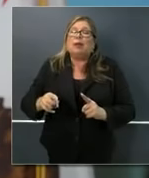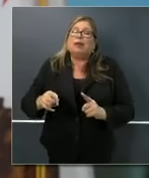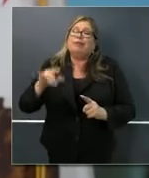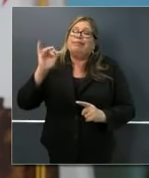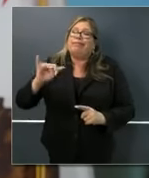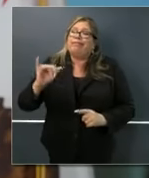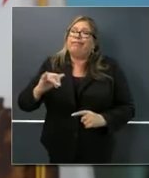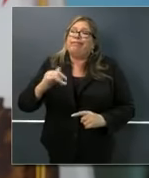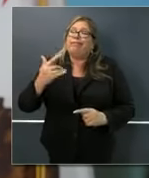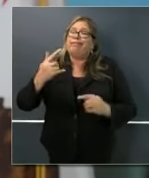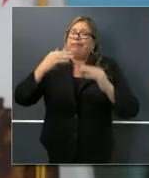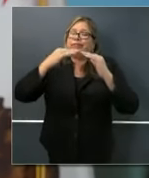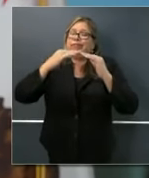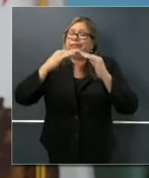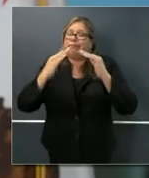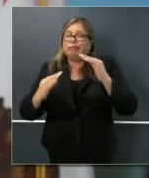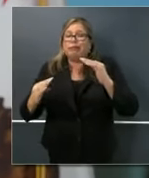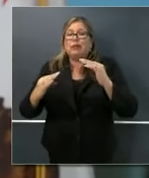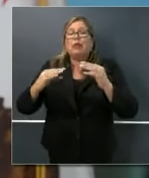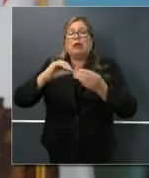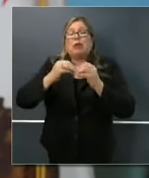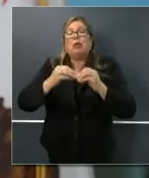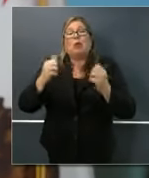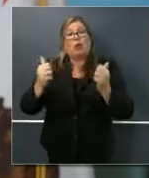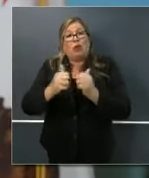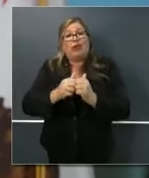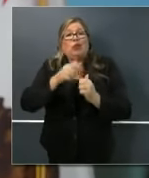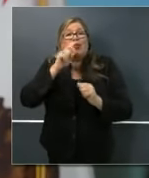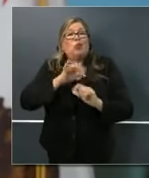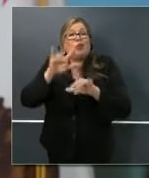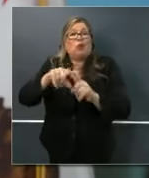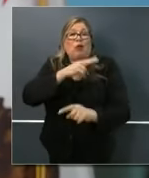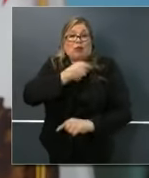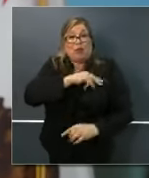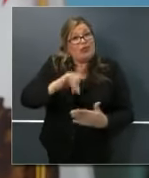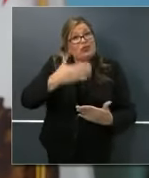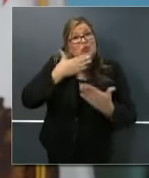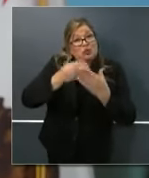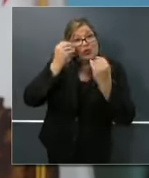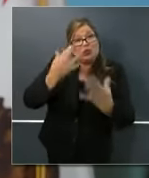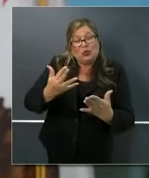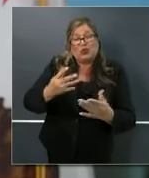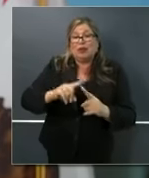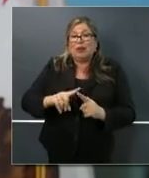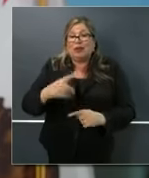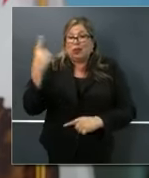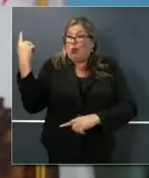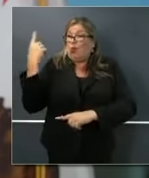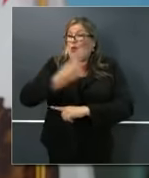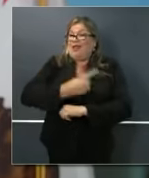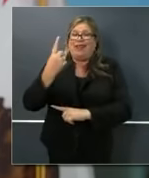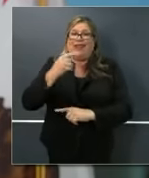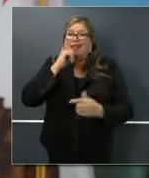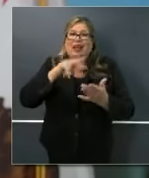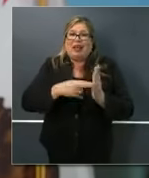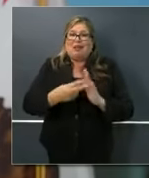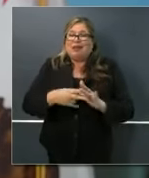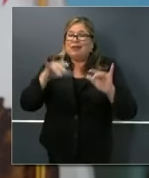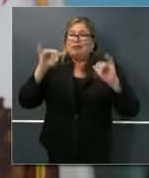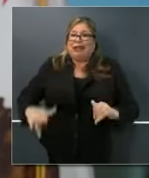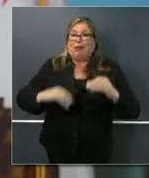decrease in hospitalizations. That's good news, but again, I caution everybody, one day's data point does not make a trend. A trend